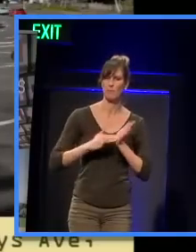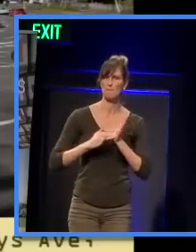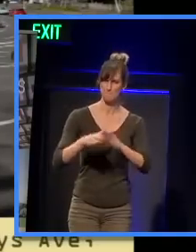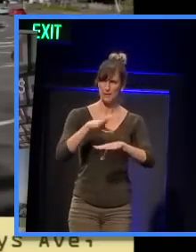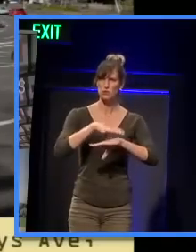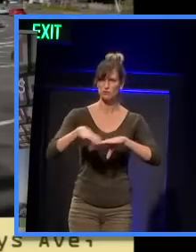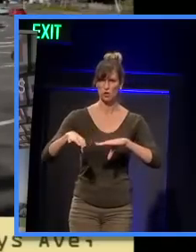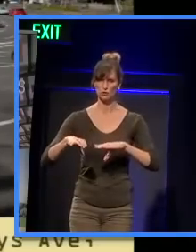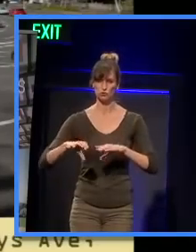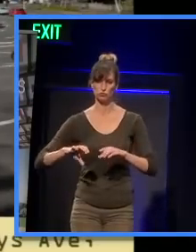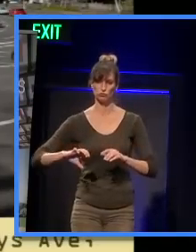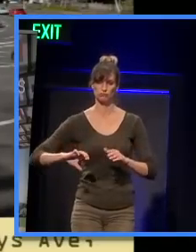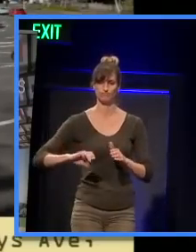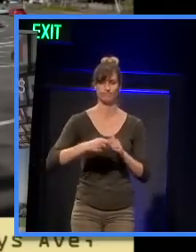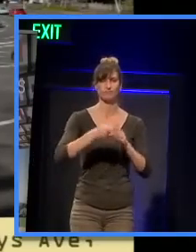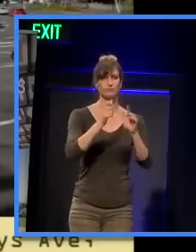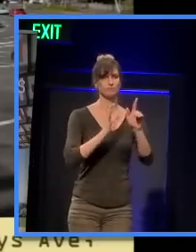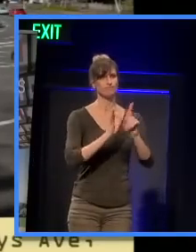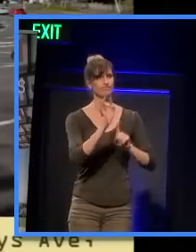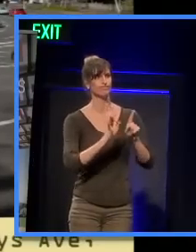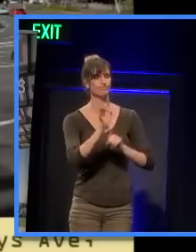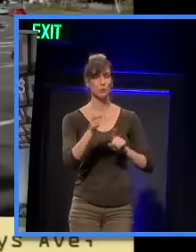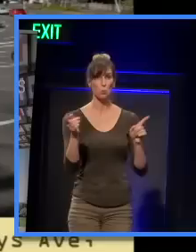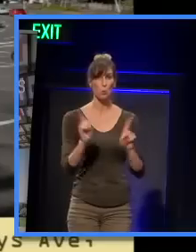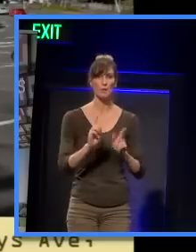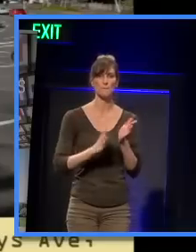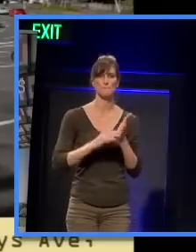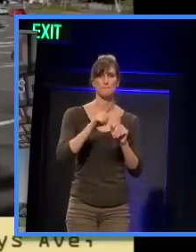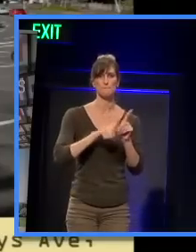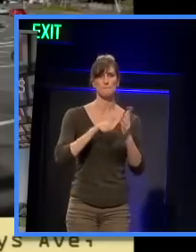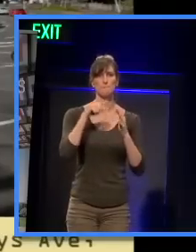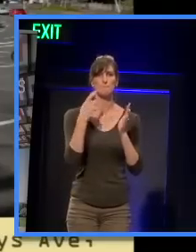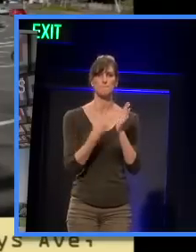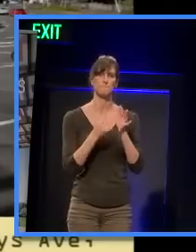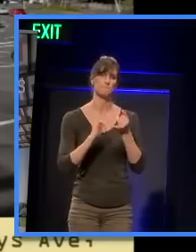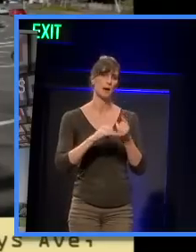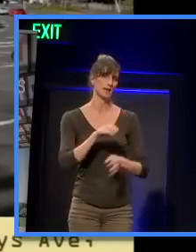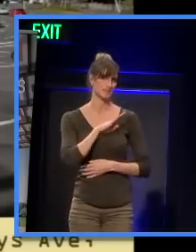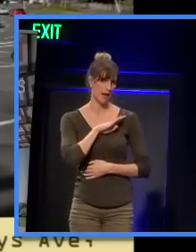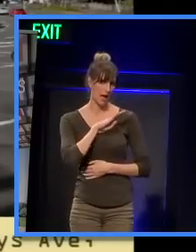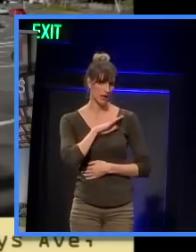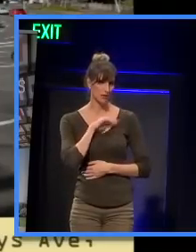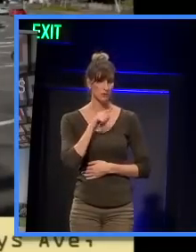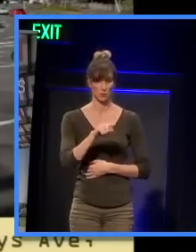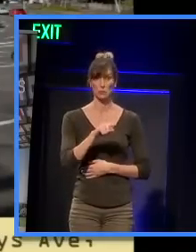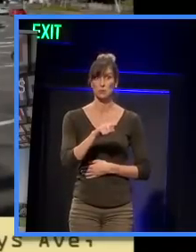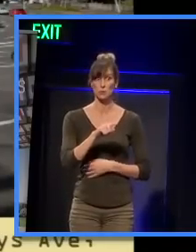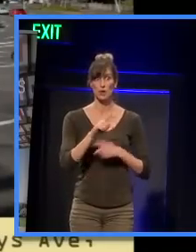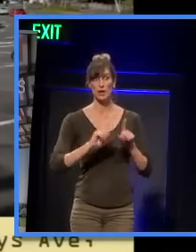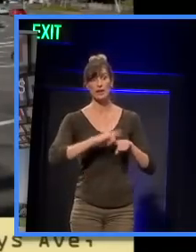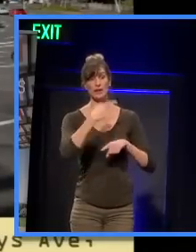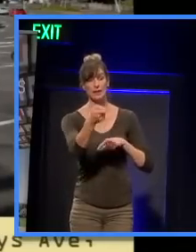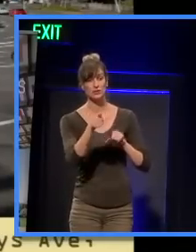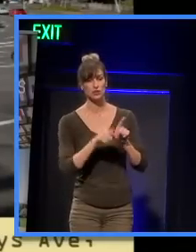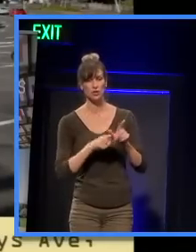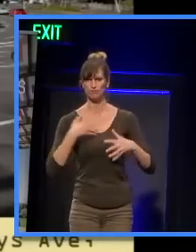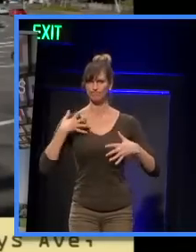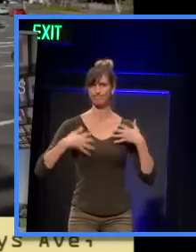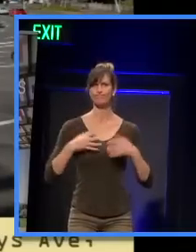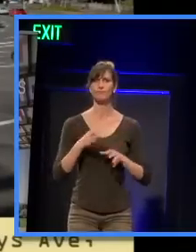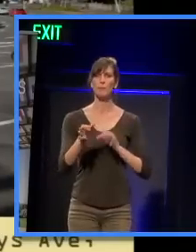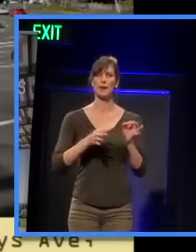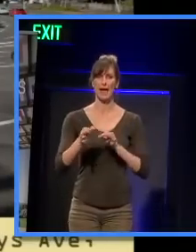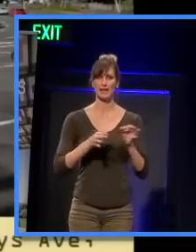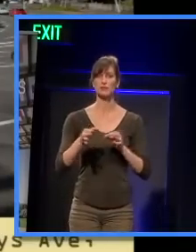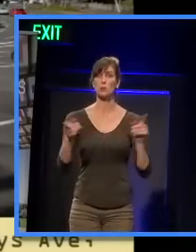and renovating Myers Park. And we've got some really exciting plans that are taking place later next year to